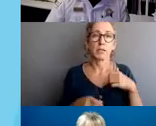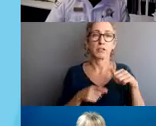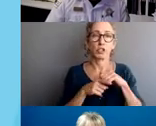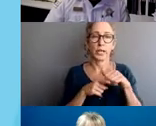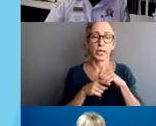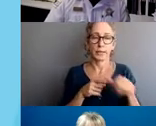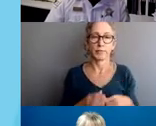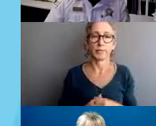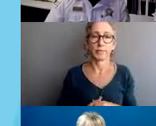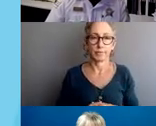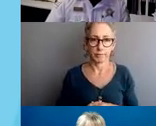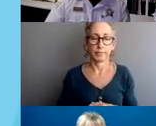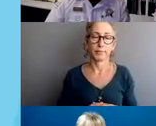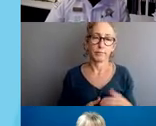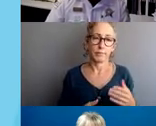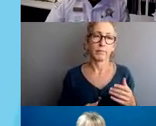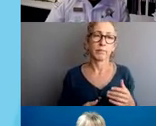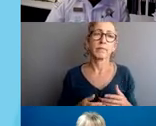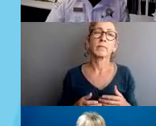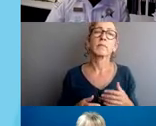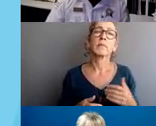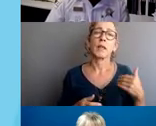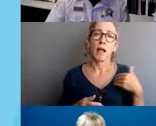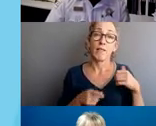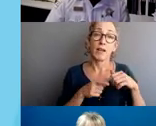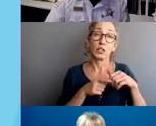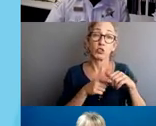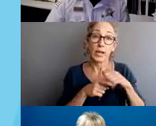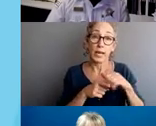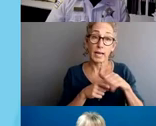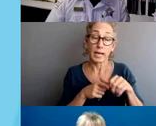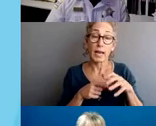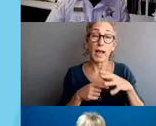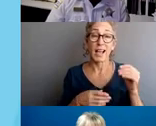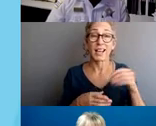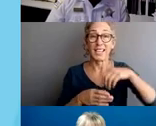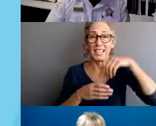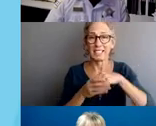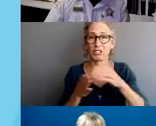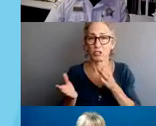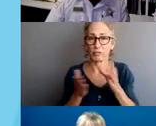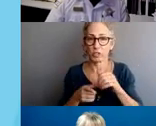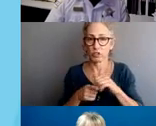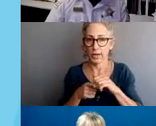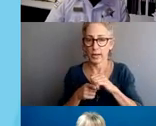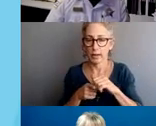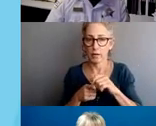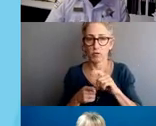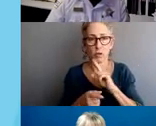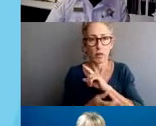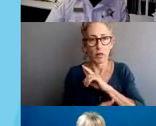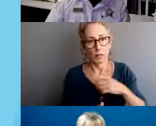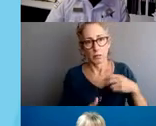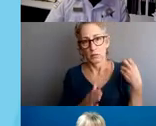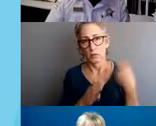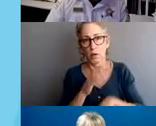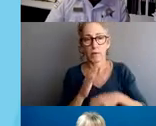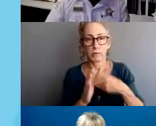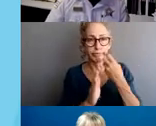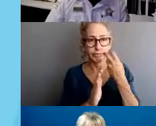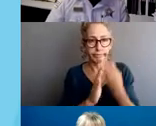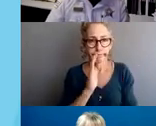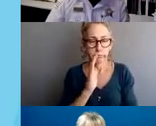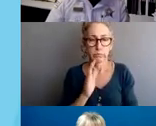initial and annual in-service training. This comprehensive training includes topics such as